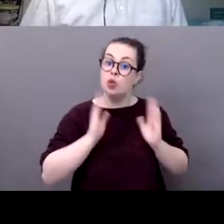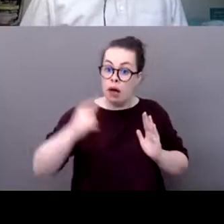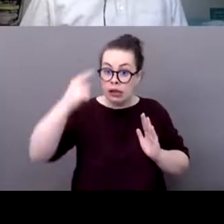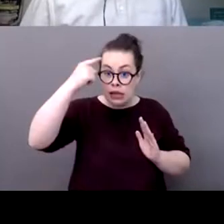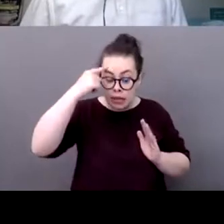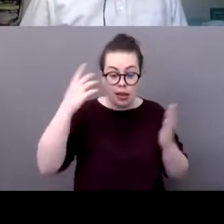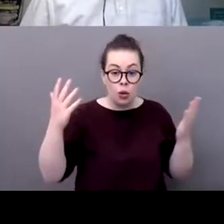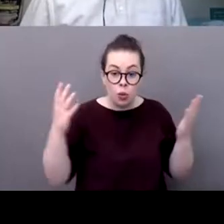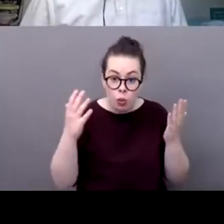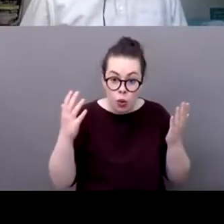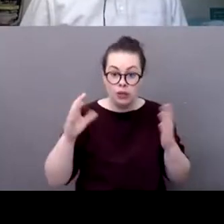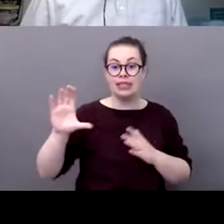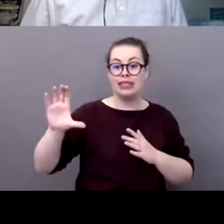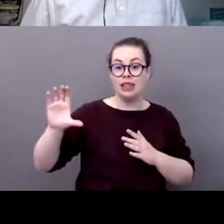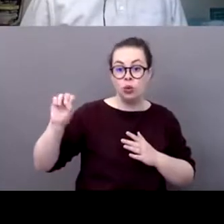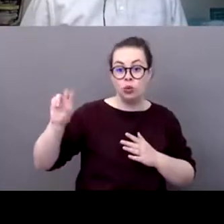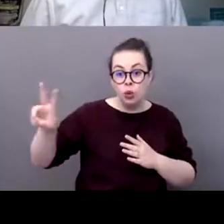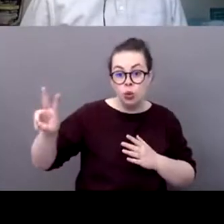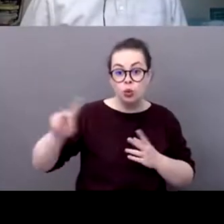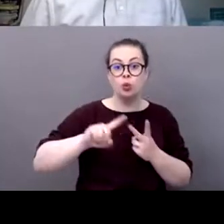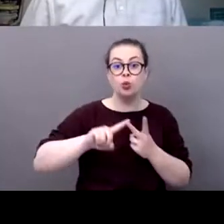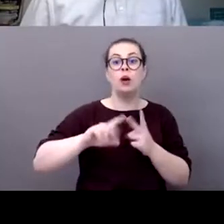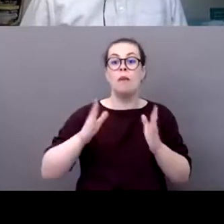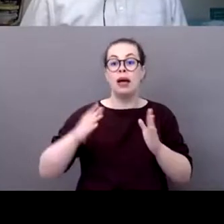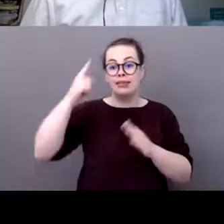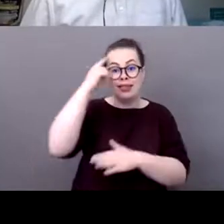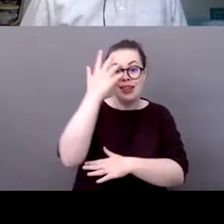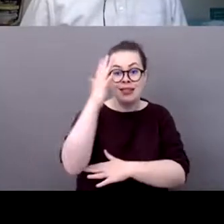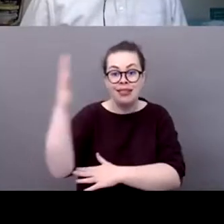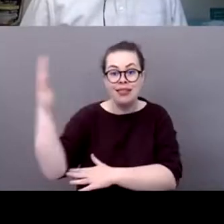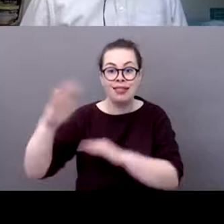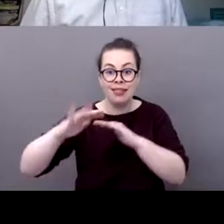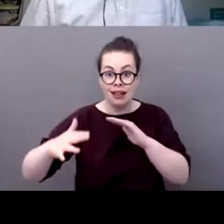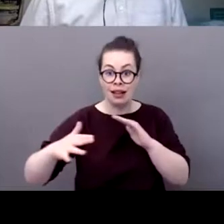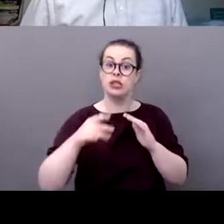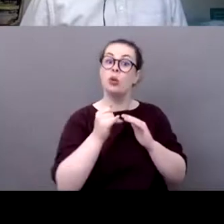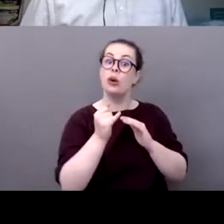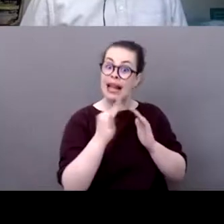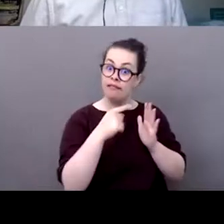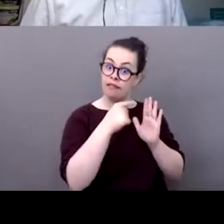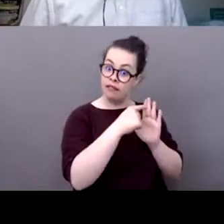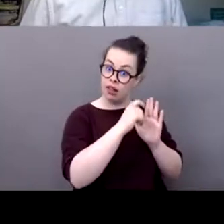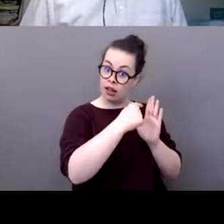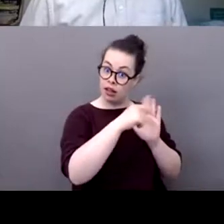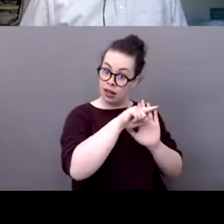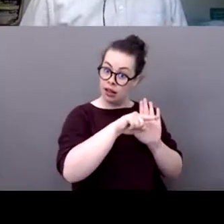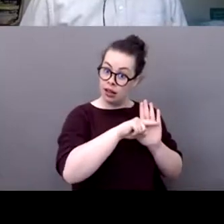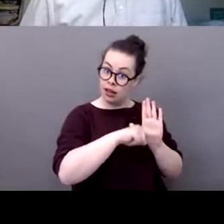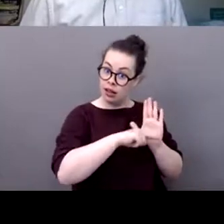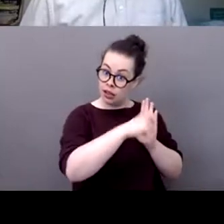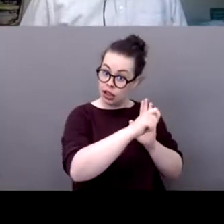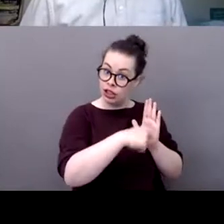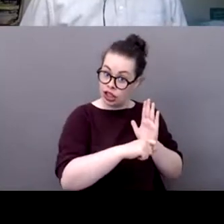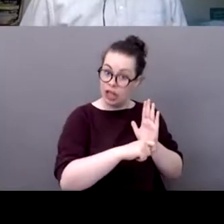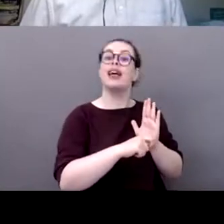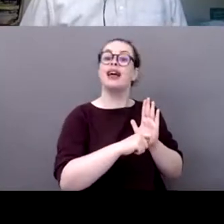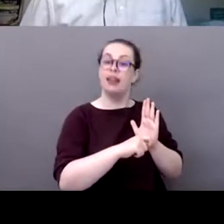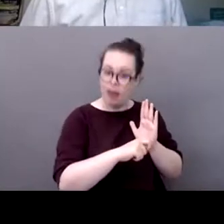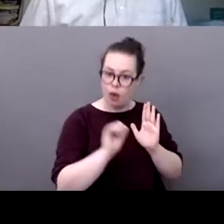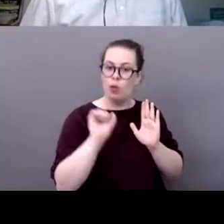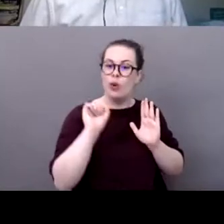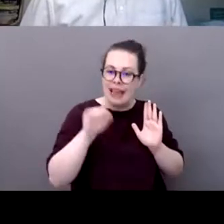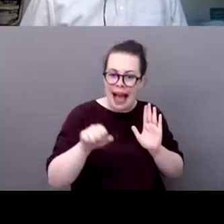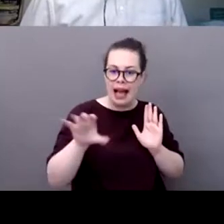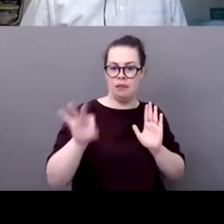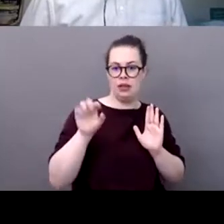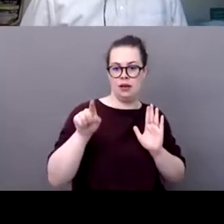nature of natural component but it's not just about olympic games there are also international events and then the international federations have a commitment